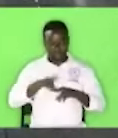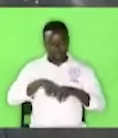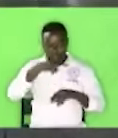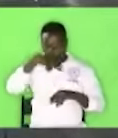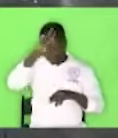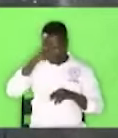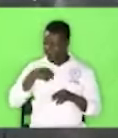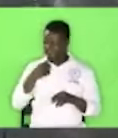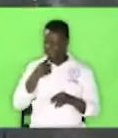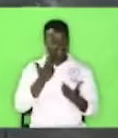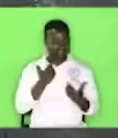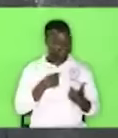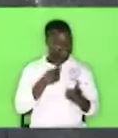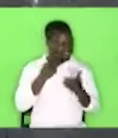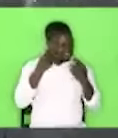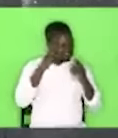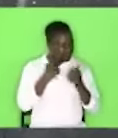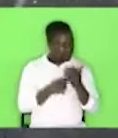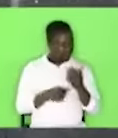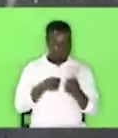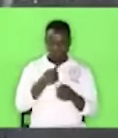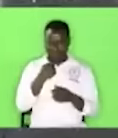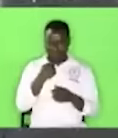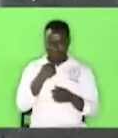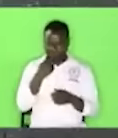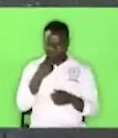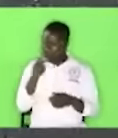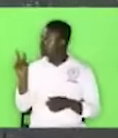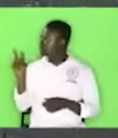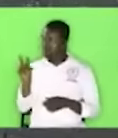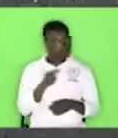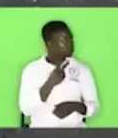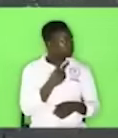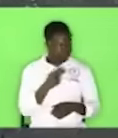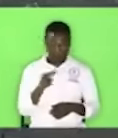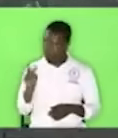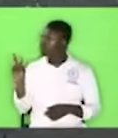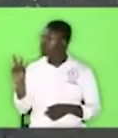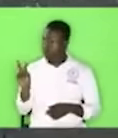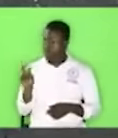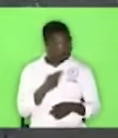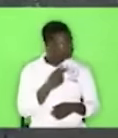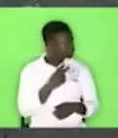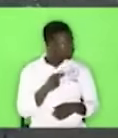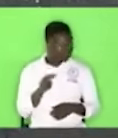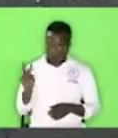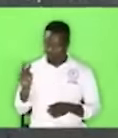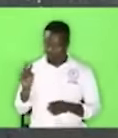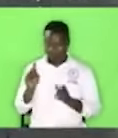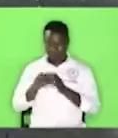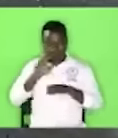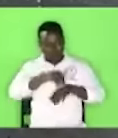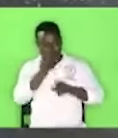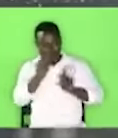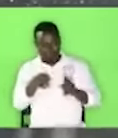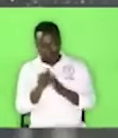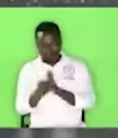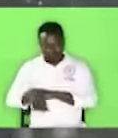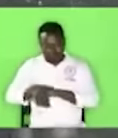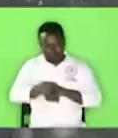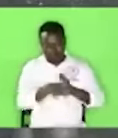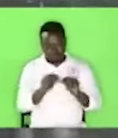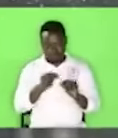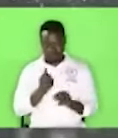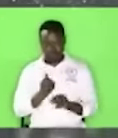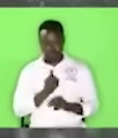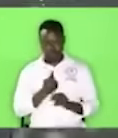was going on. I was turning my head round, round, round. I also didn't fetch anybody to go along with me. Then